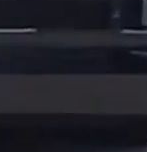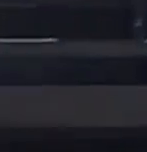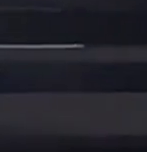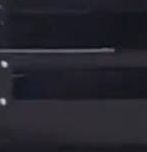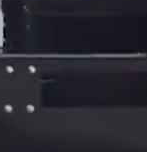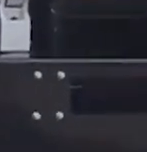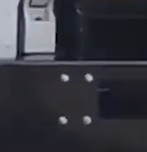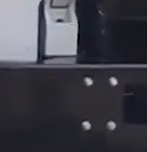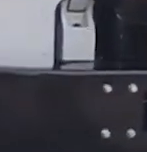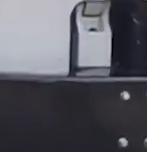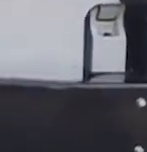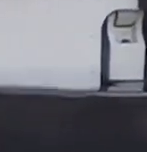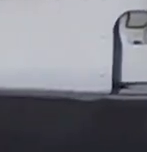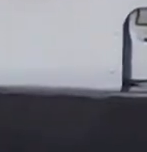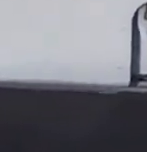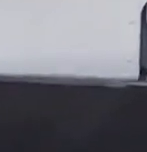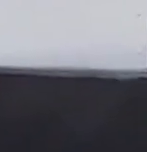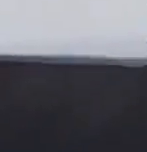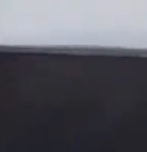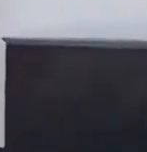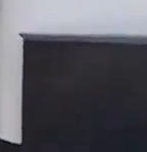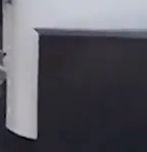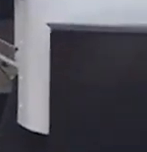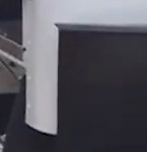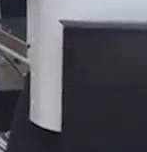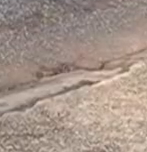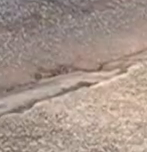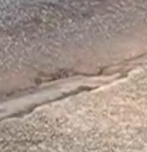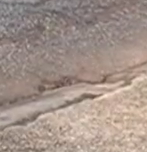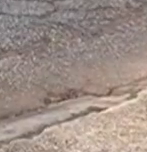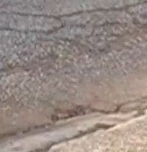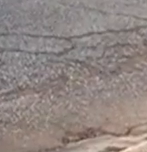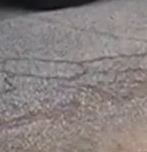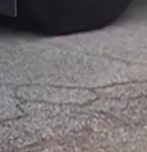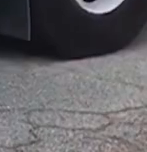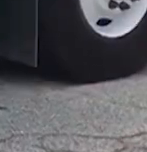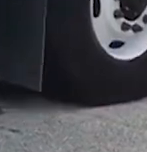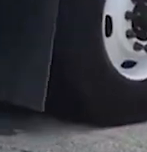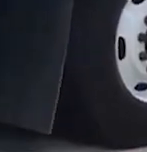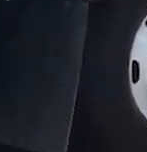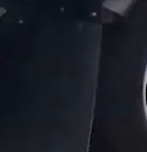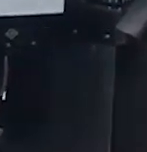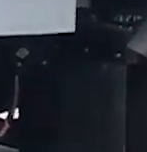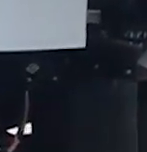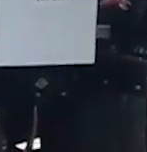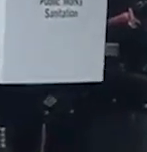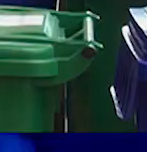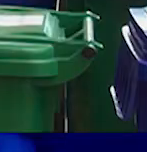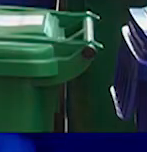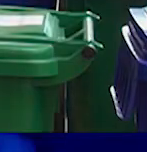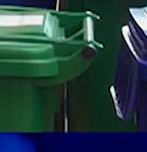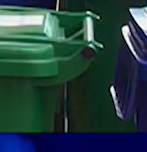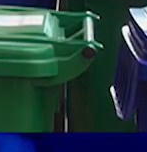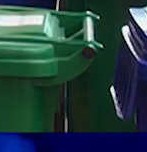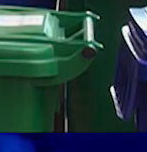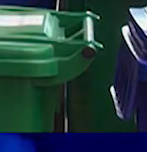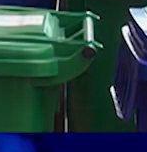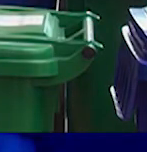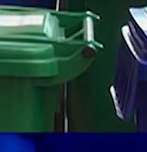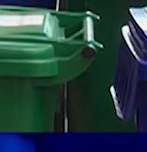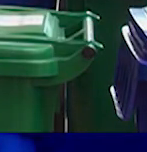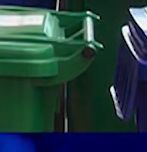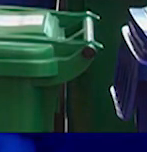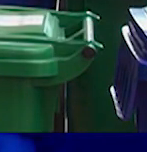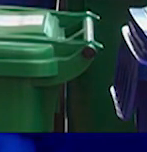affected. If your garbage is picked up on Monday, we will be there on Monday, Tuesday. We're going to be there on Tuesday, Wednesday. We're going to be there on Wednesday. So residents should